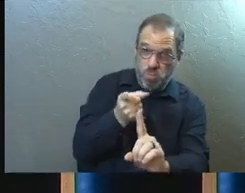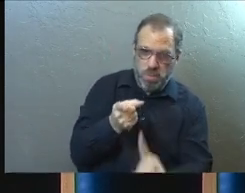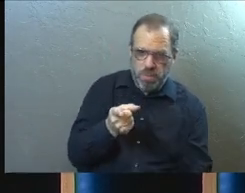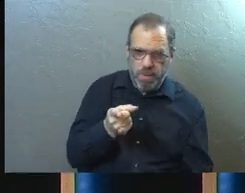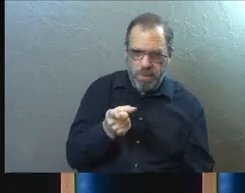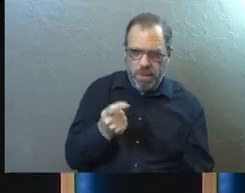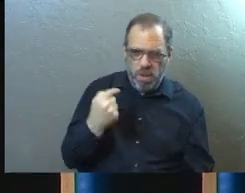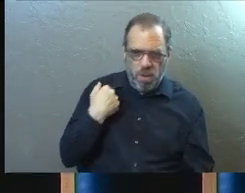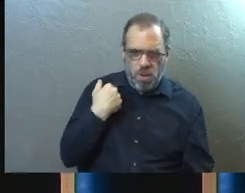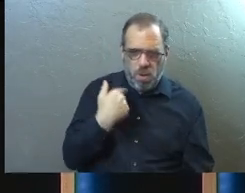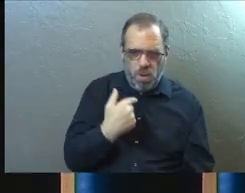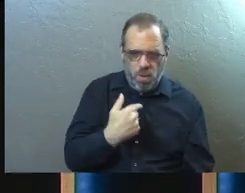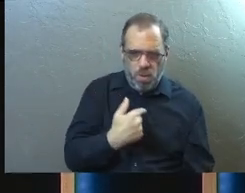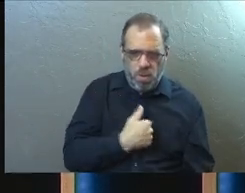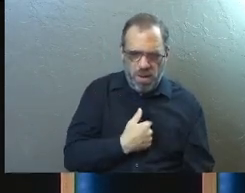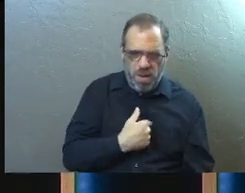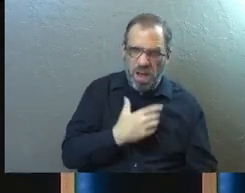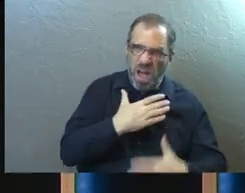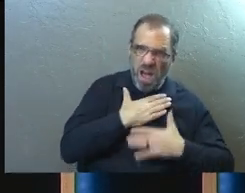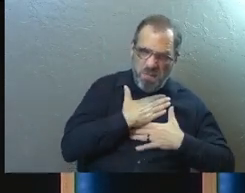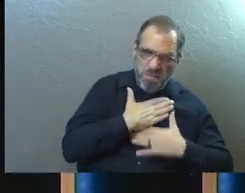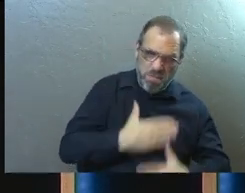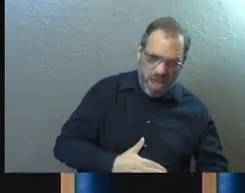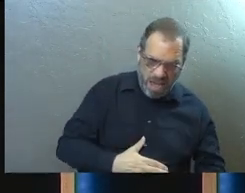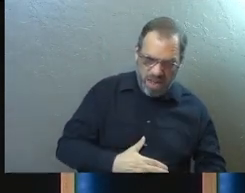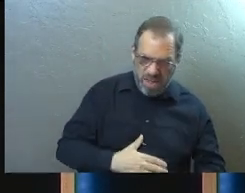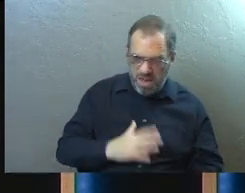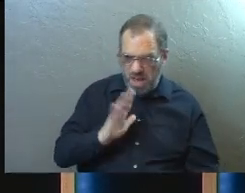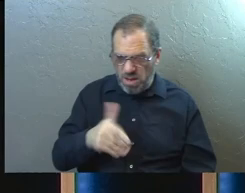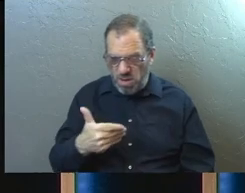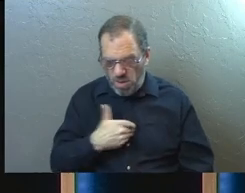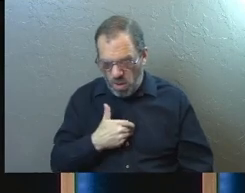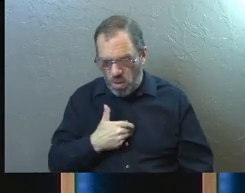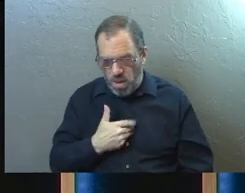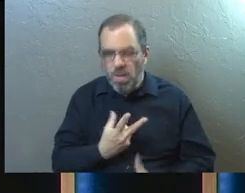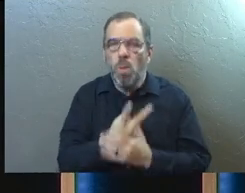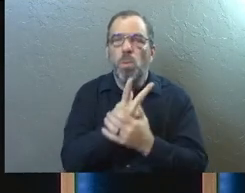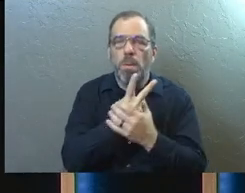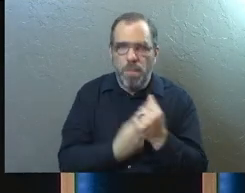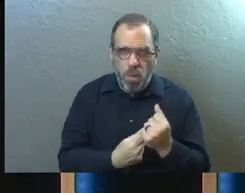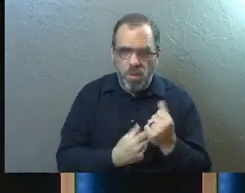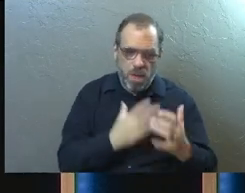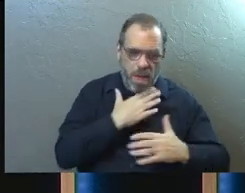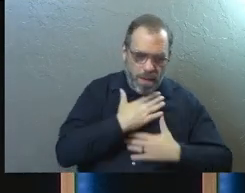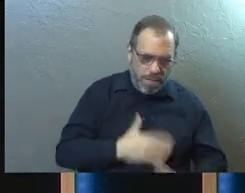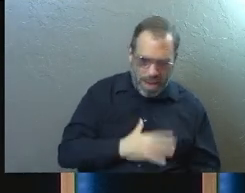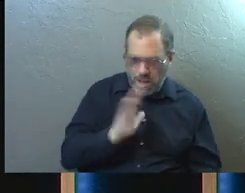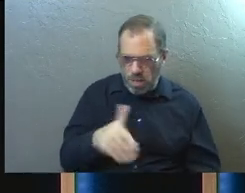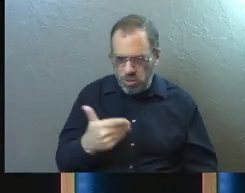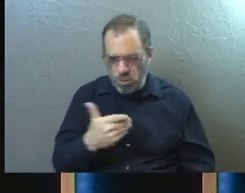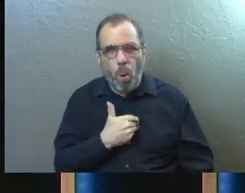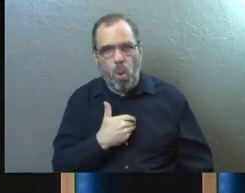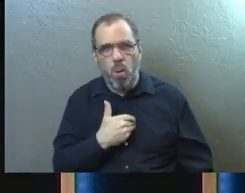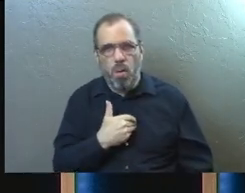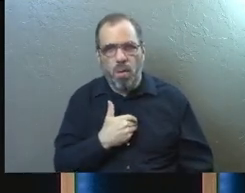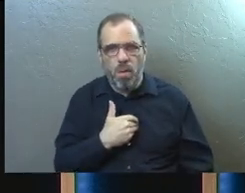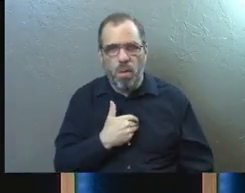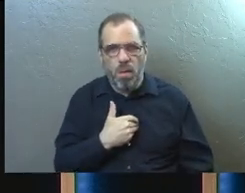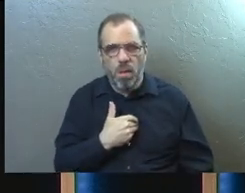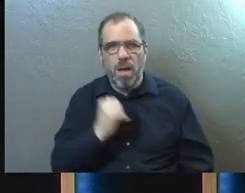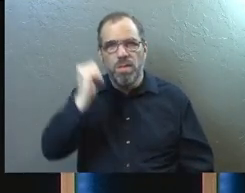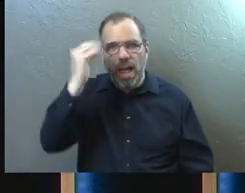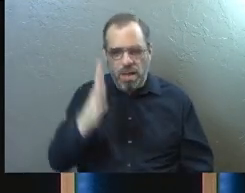I think is that we are not just a body and we are not just a soul, but we are both. We are a body and a soul.